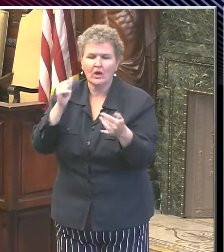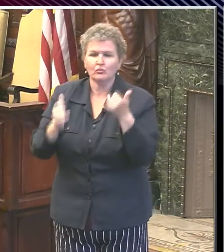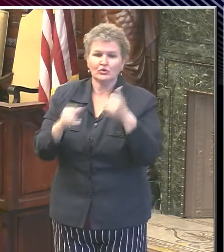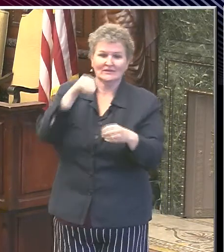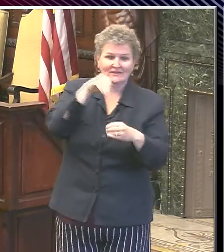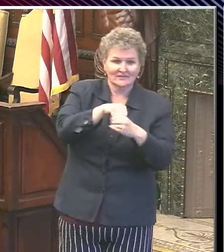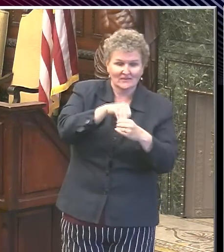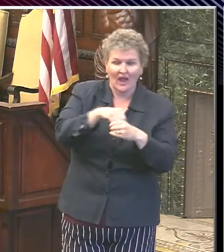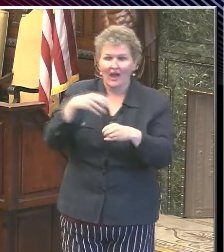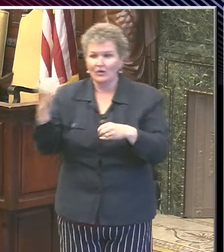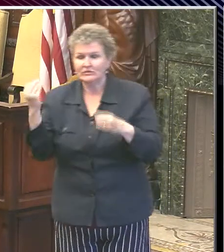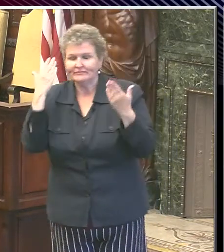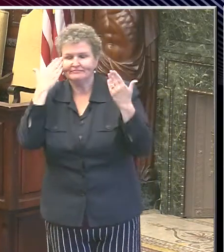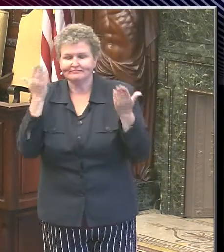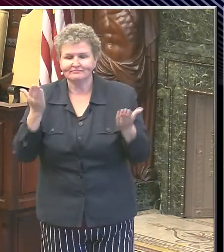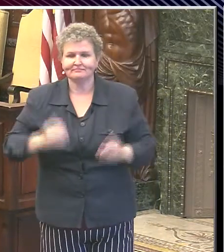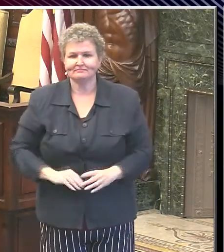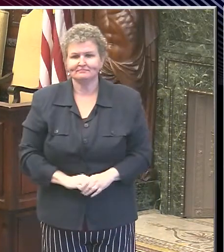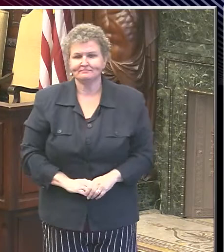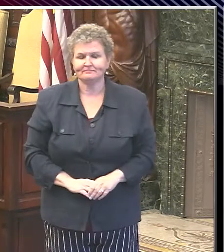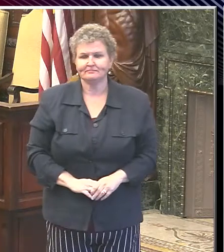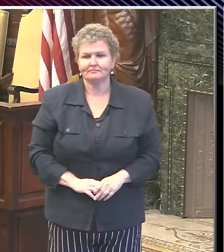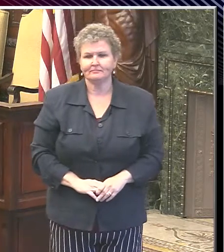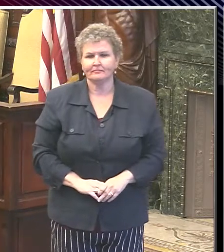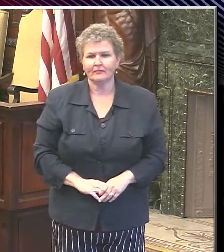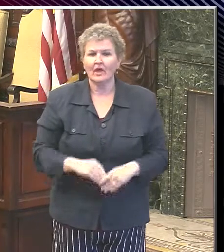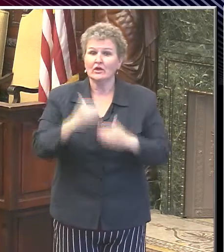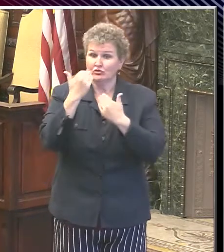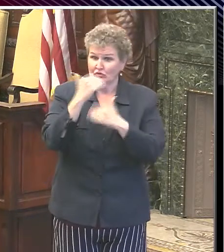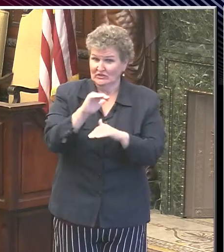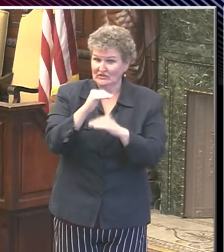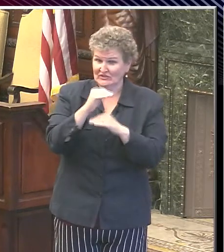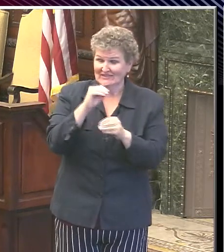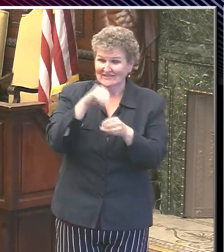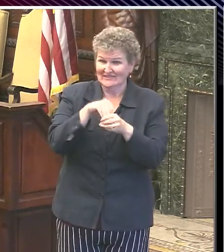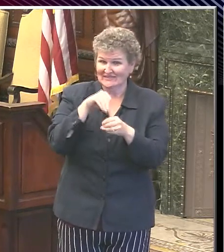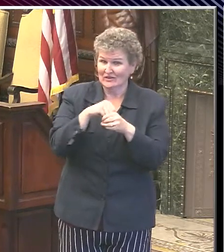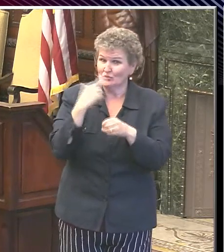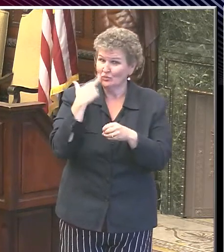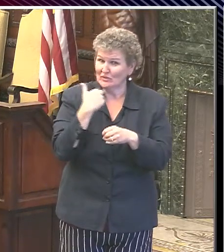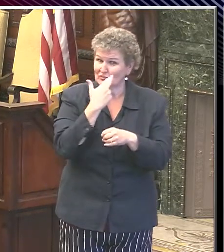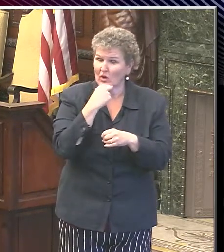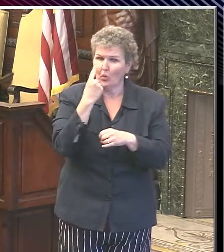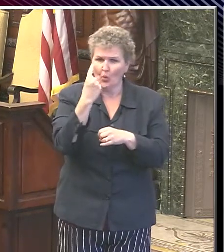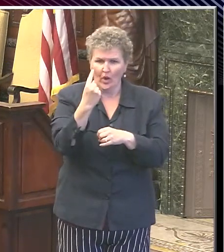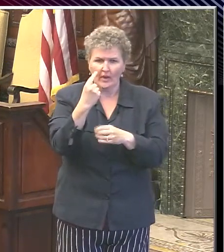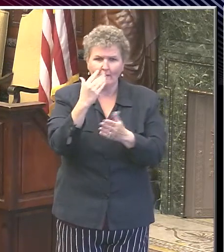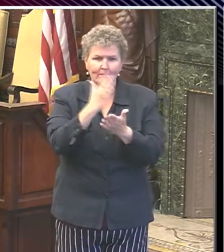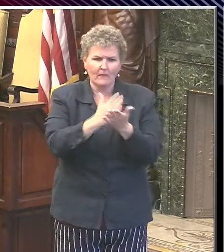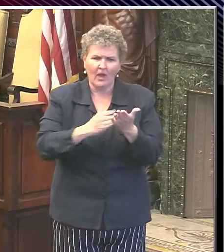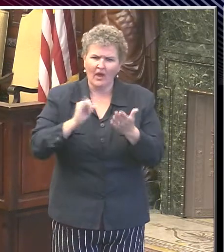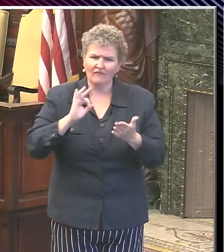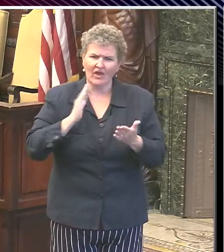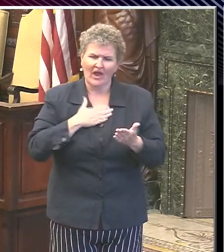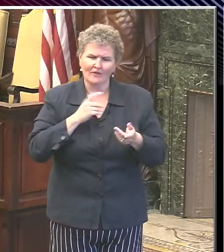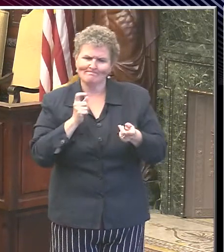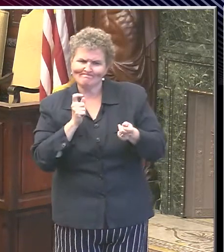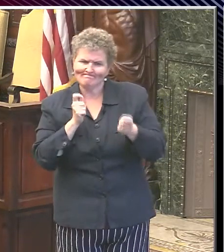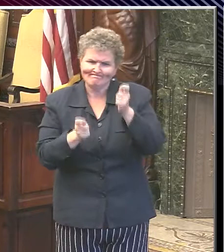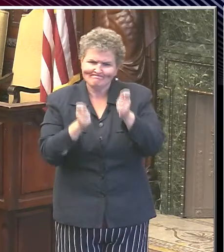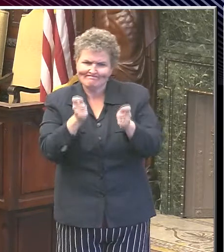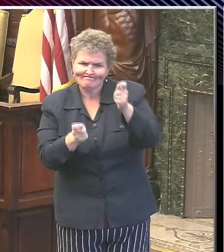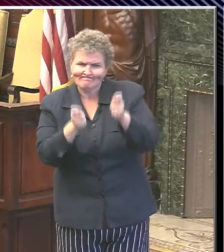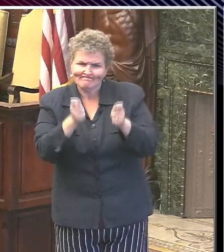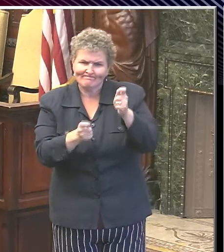Also, that restriction on indoor dining is one of the restrictions that are part of our modified restricted green phase.